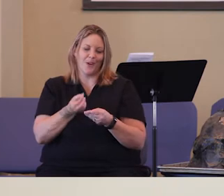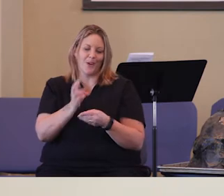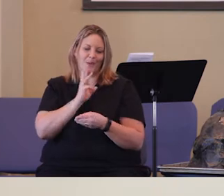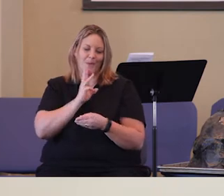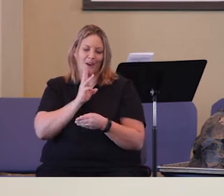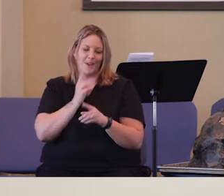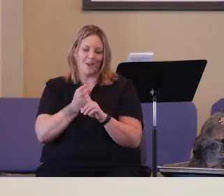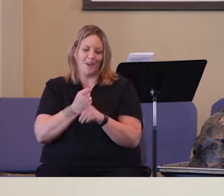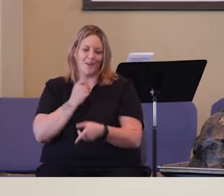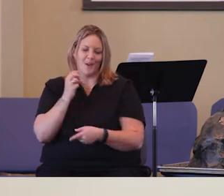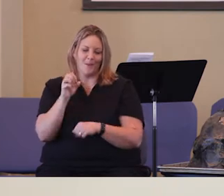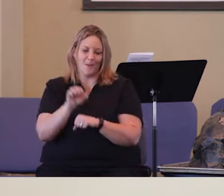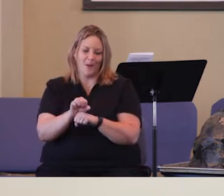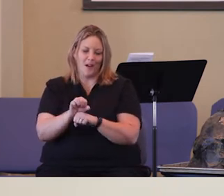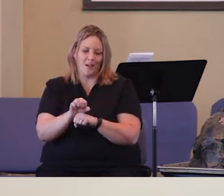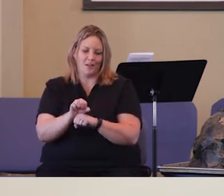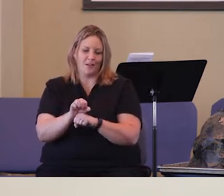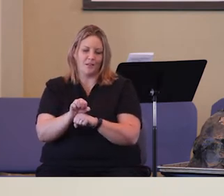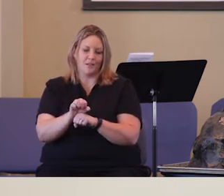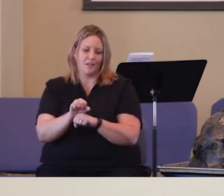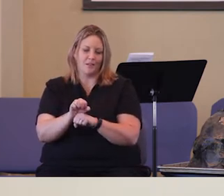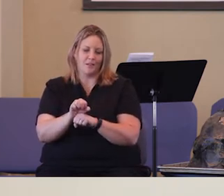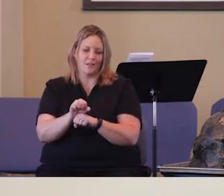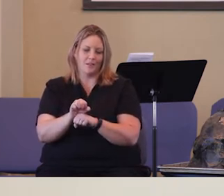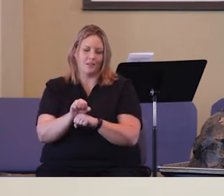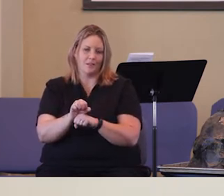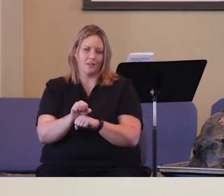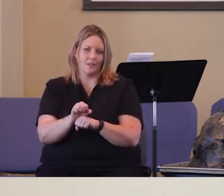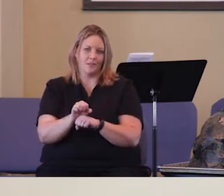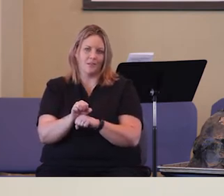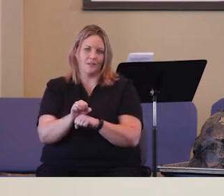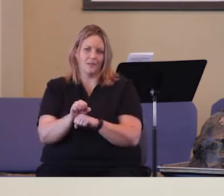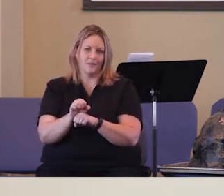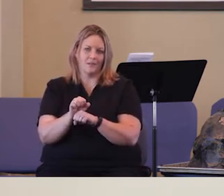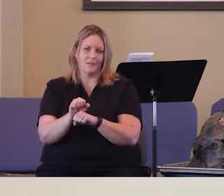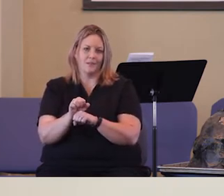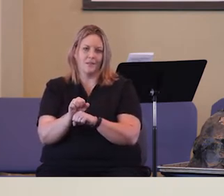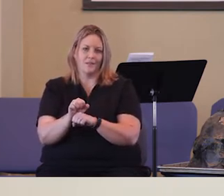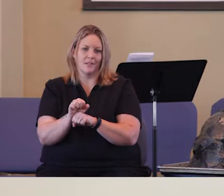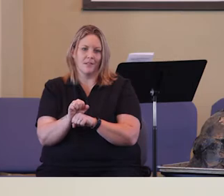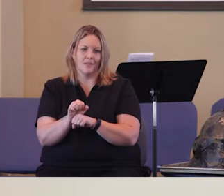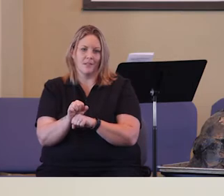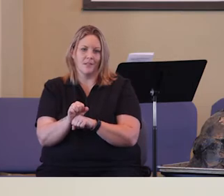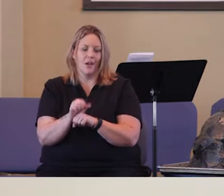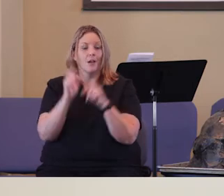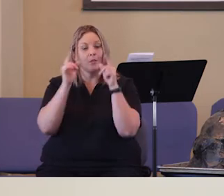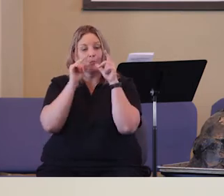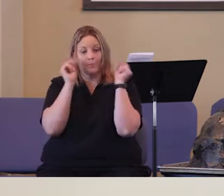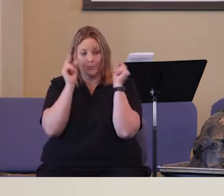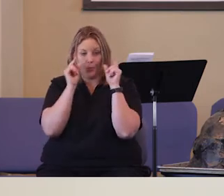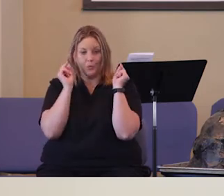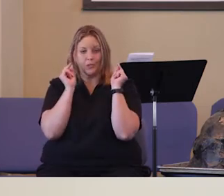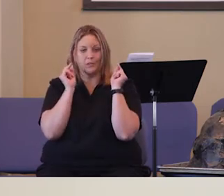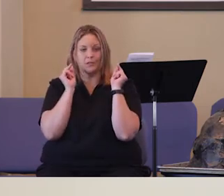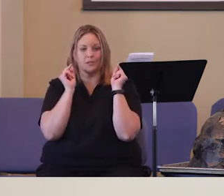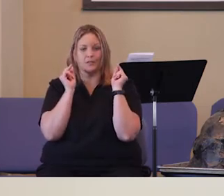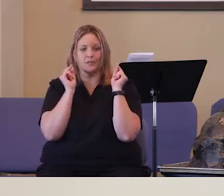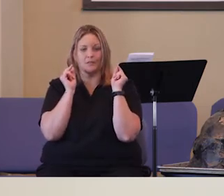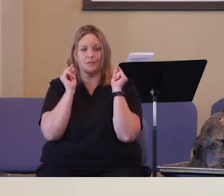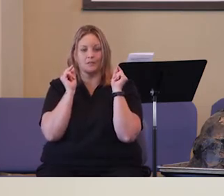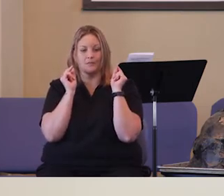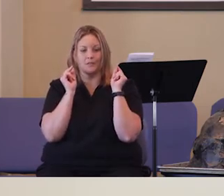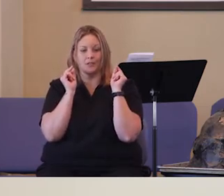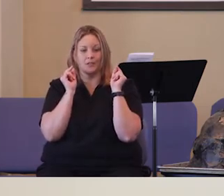water out of this rock? Let's see, let find my place again. Must we bring water for you out of this rock?